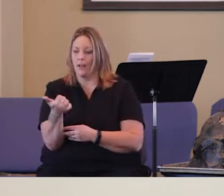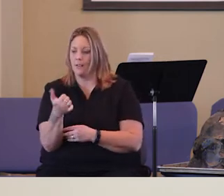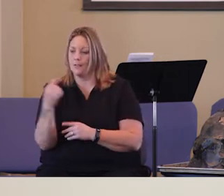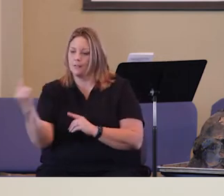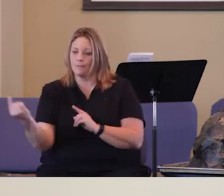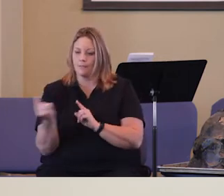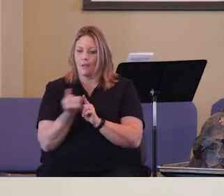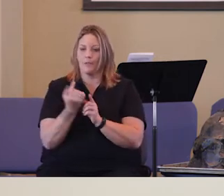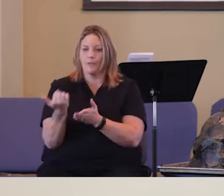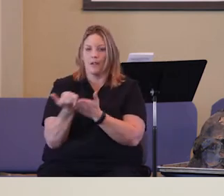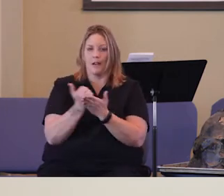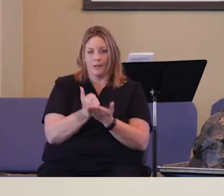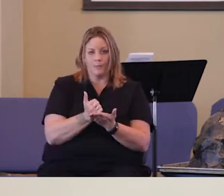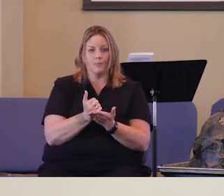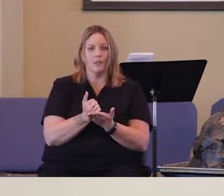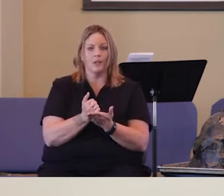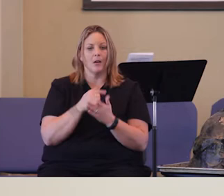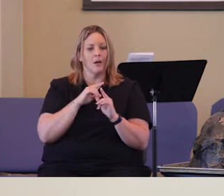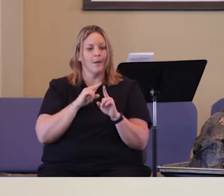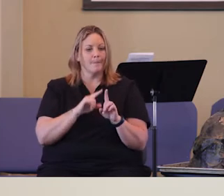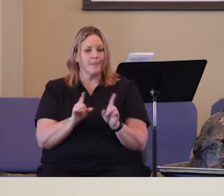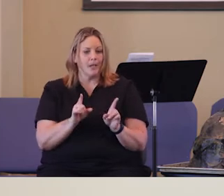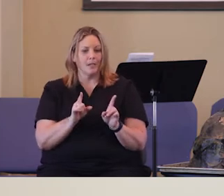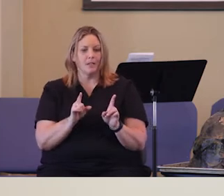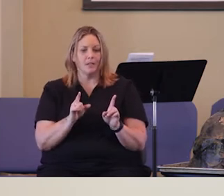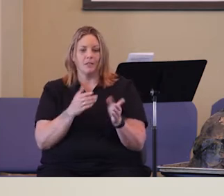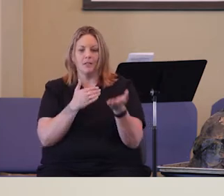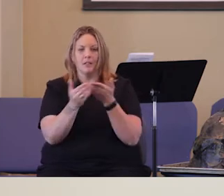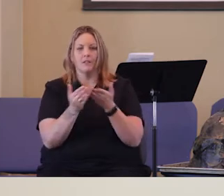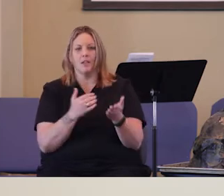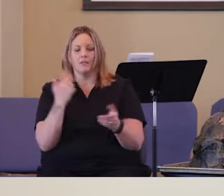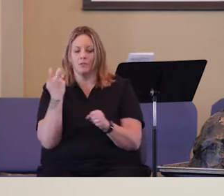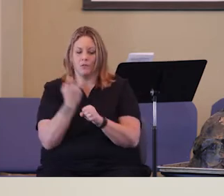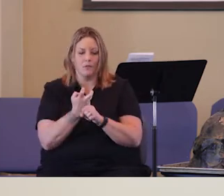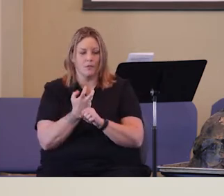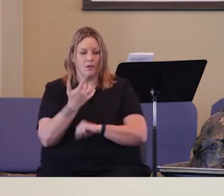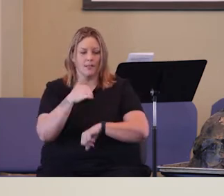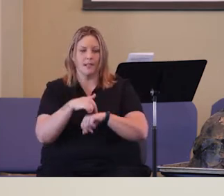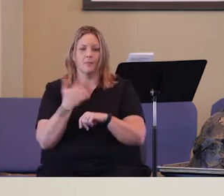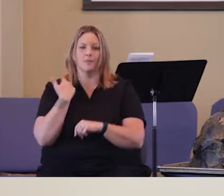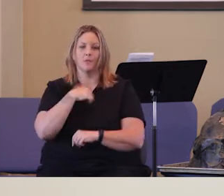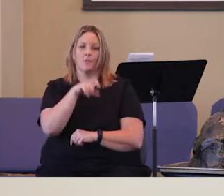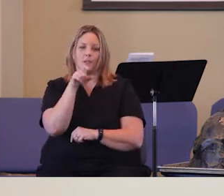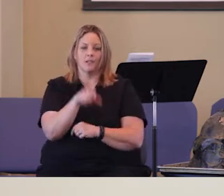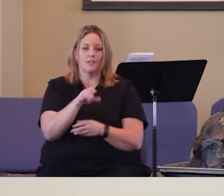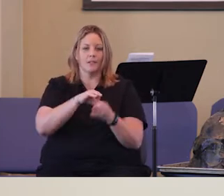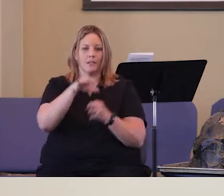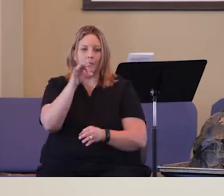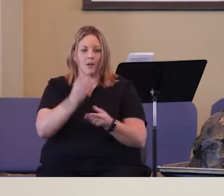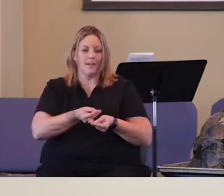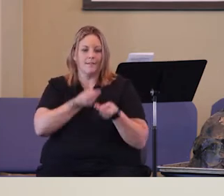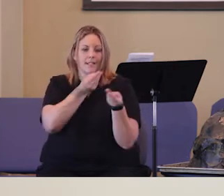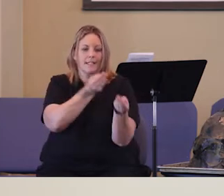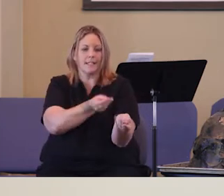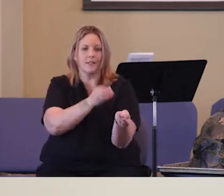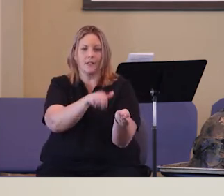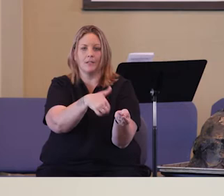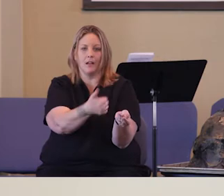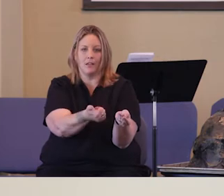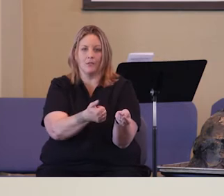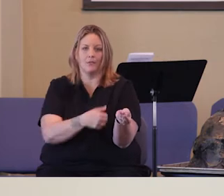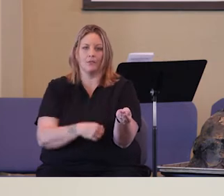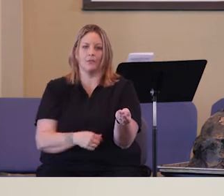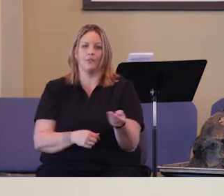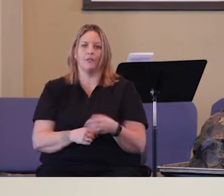hopefully has given someone else to come alongside of you. But even in those hard times,